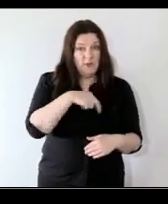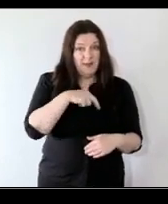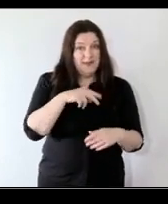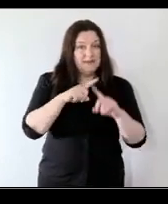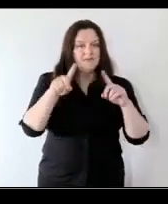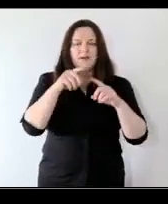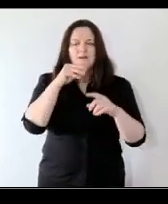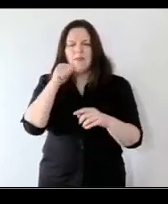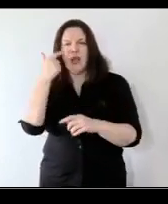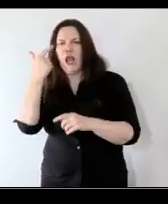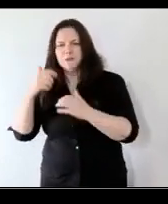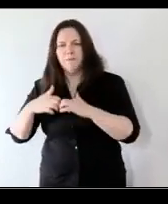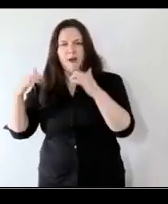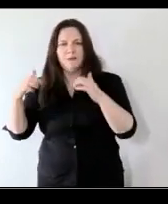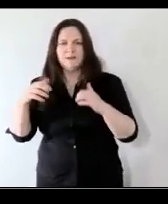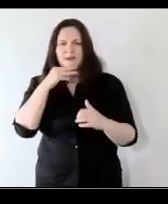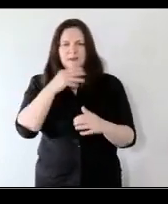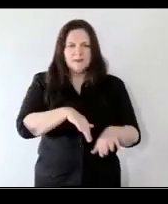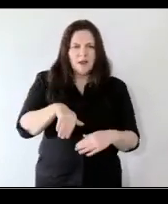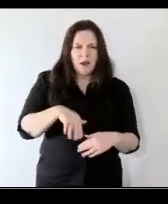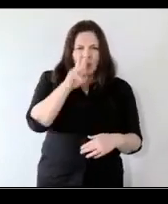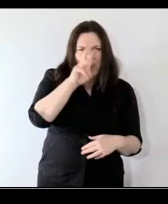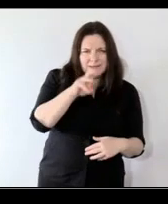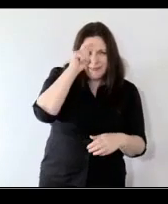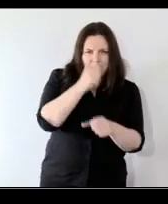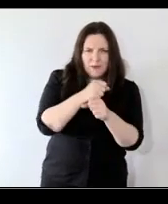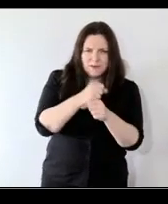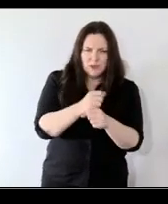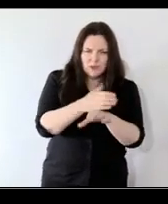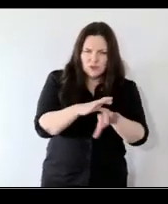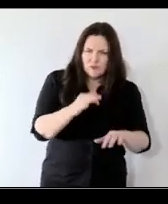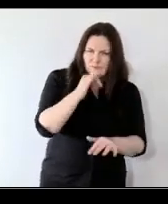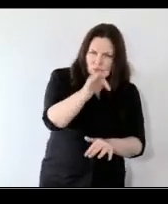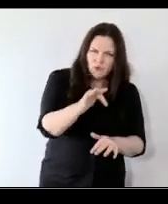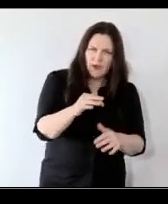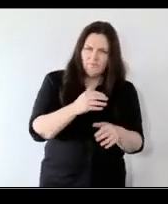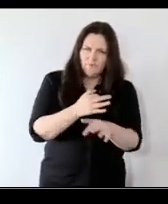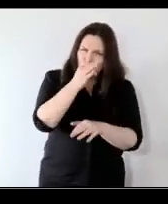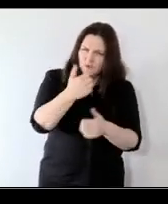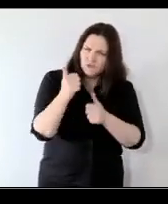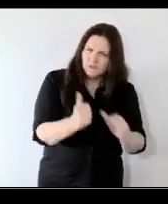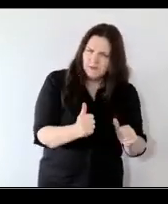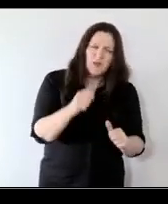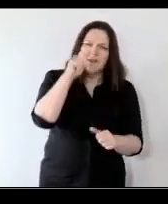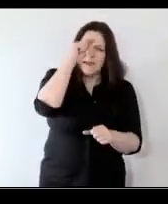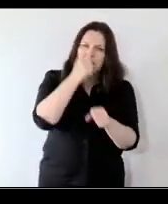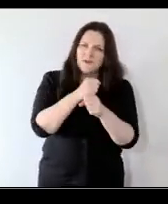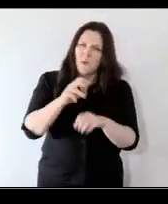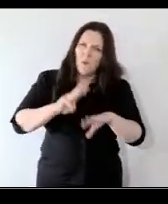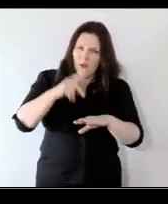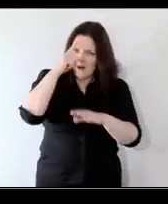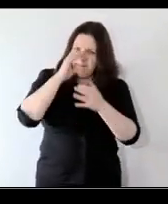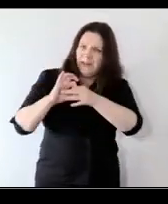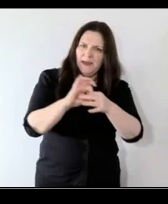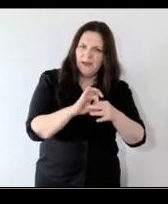in the way they're thinking about children's futures and future generations and in the way they're prioritizing well-being